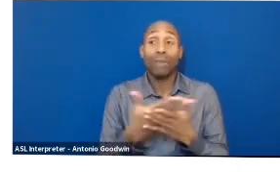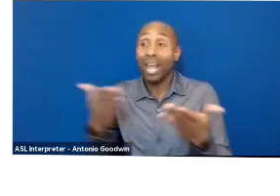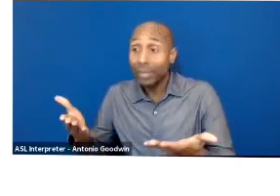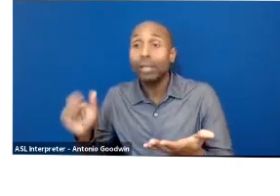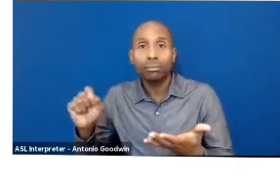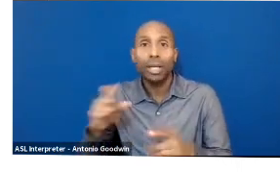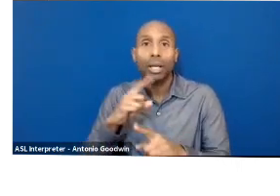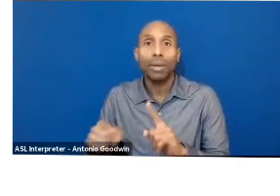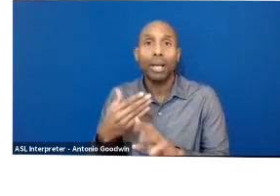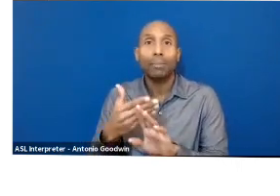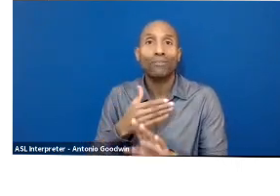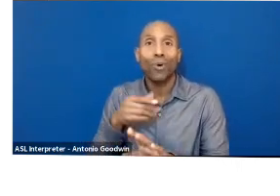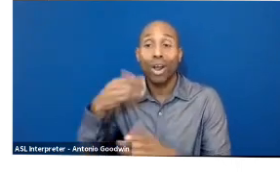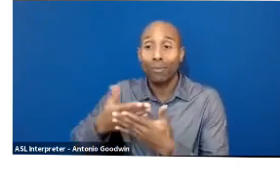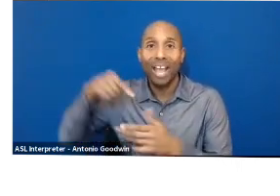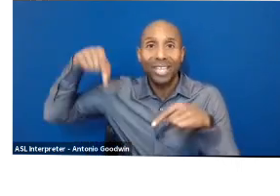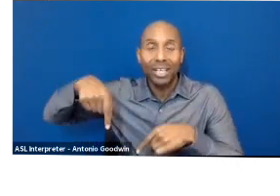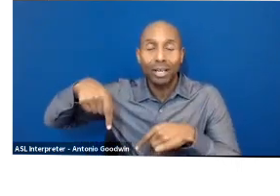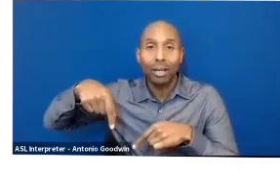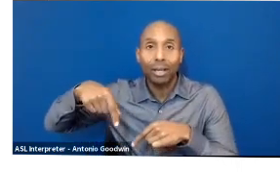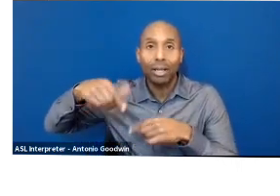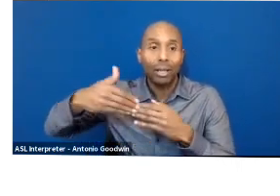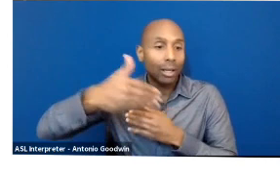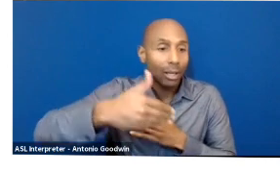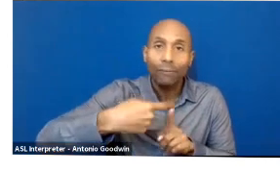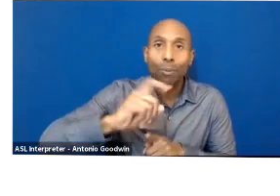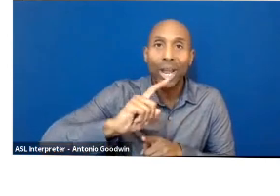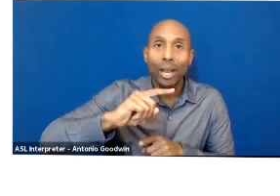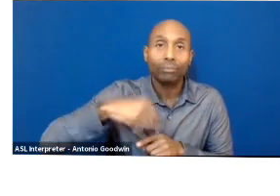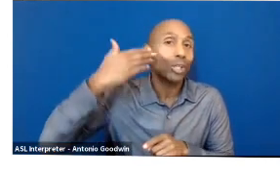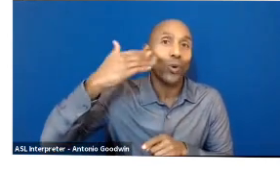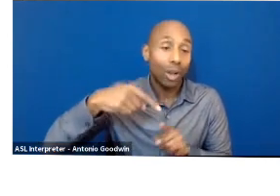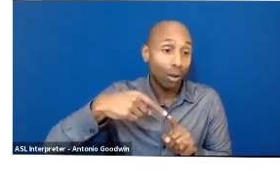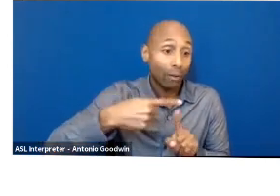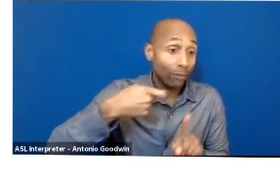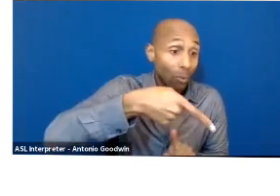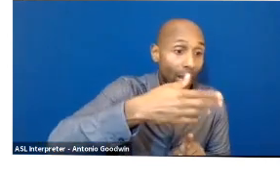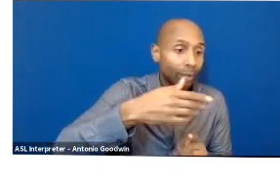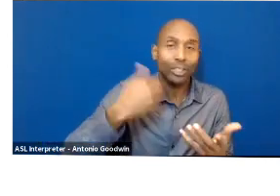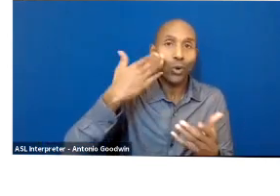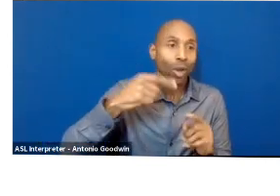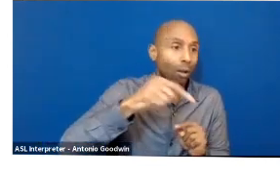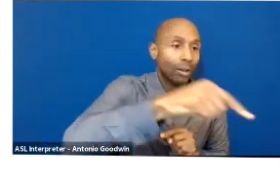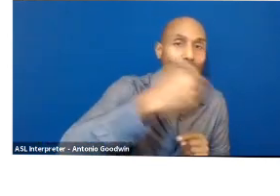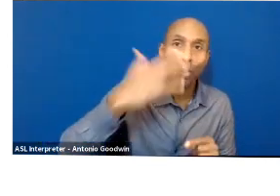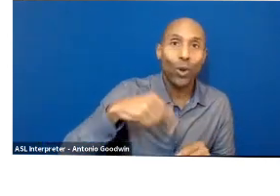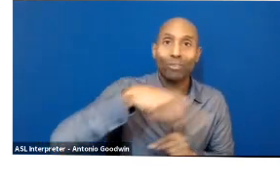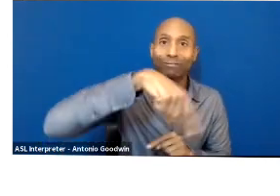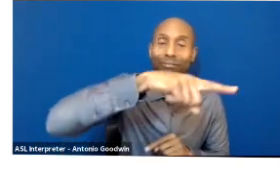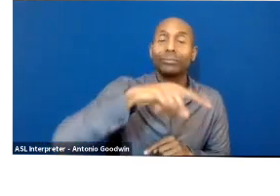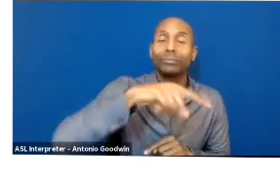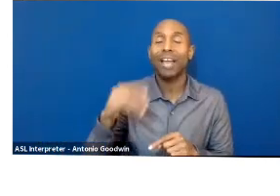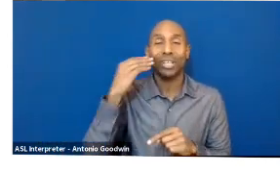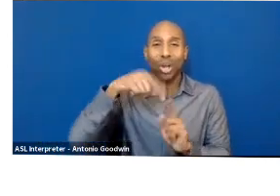the sewing factory. You need to really get down to the details of how your current supply chain operates and